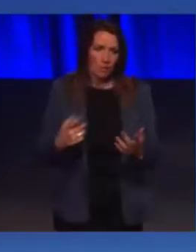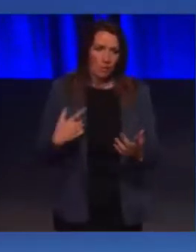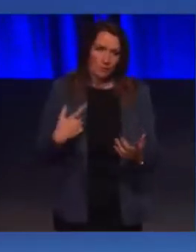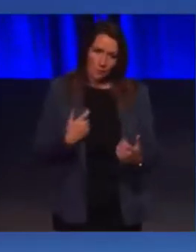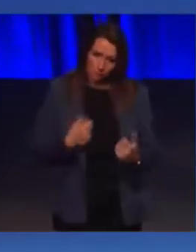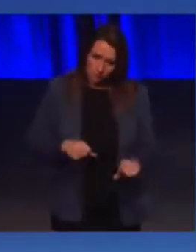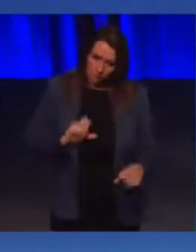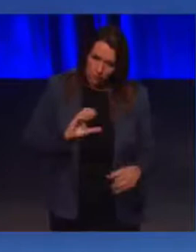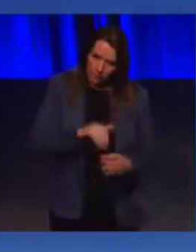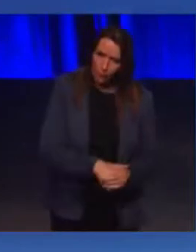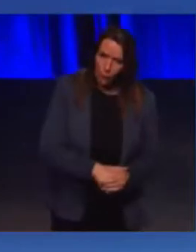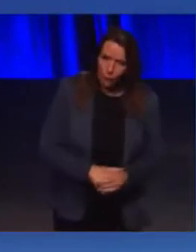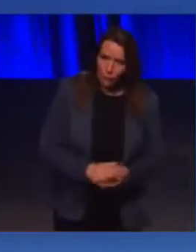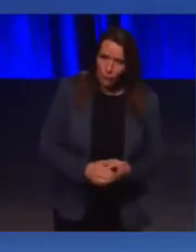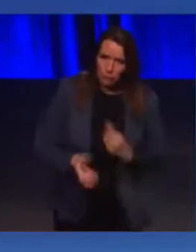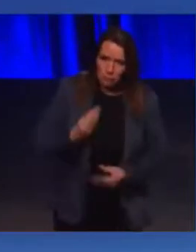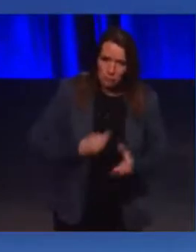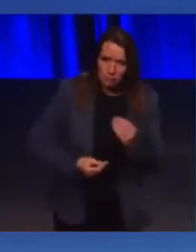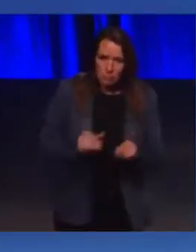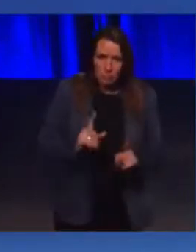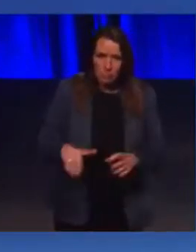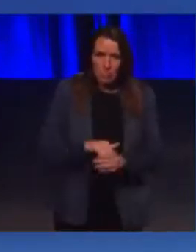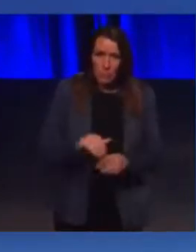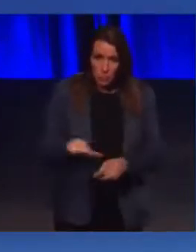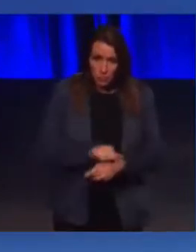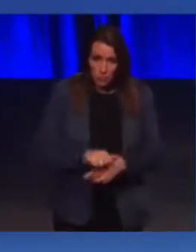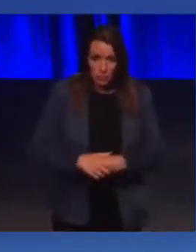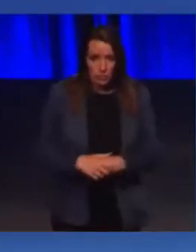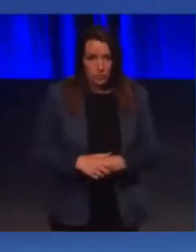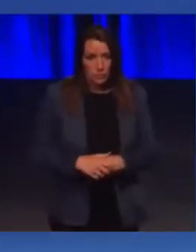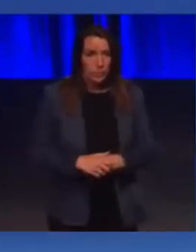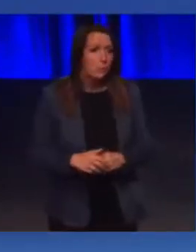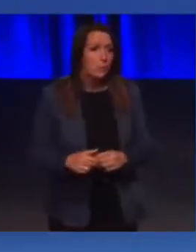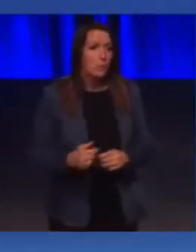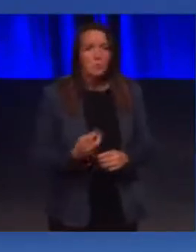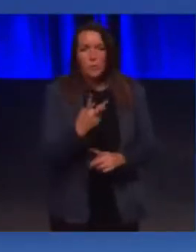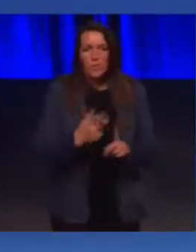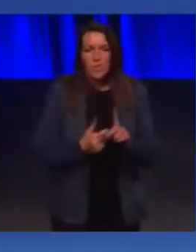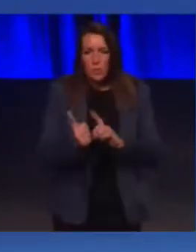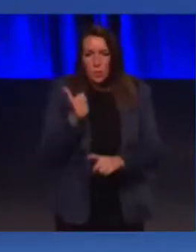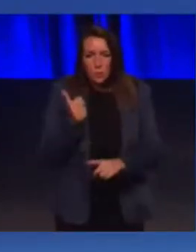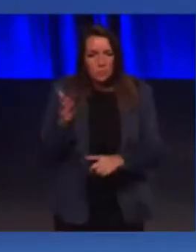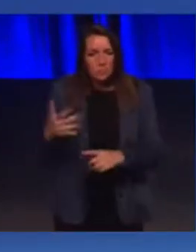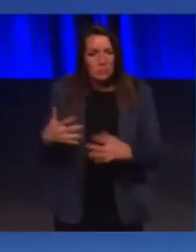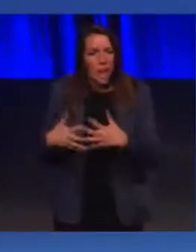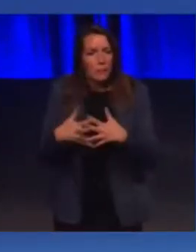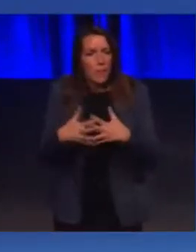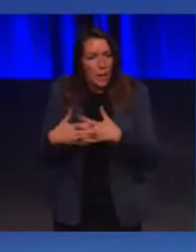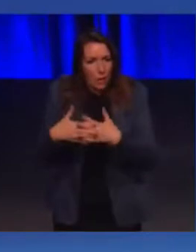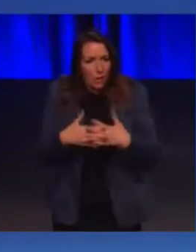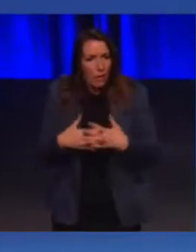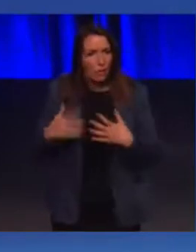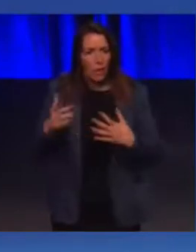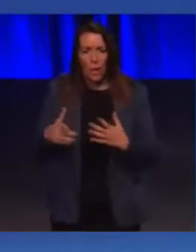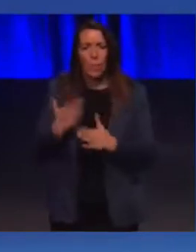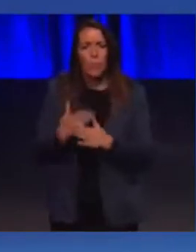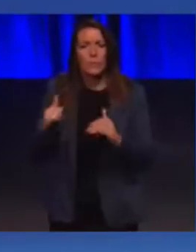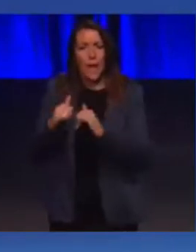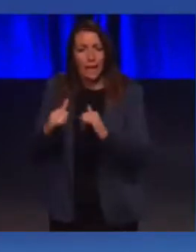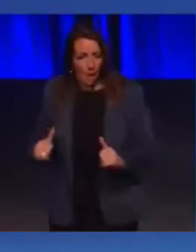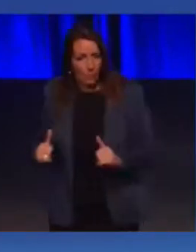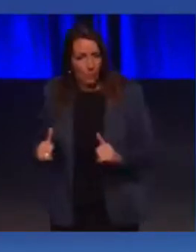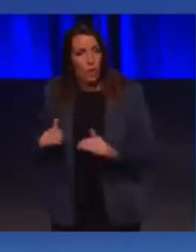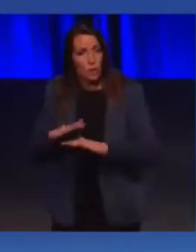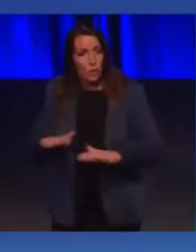ourselves and learn about it. A few years ago, I worked out in North America and I worked at a camp for children and adults who were disabled.